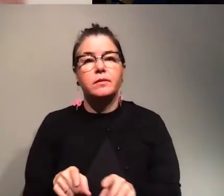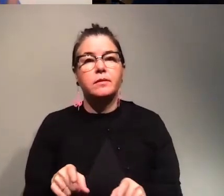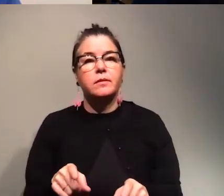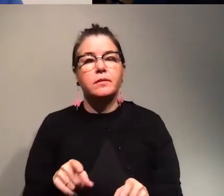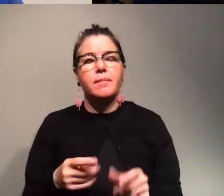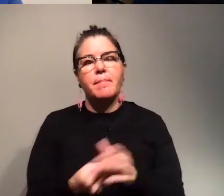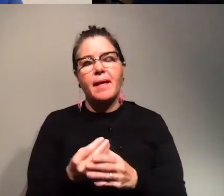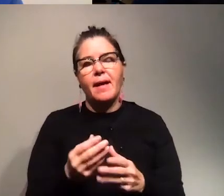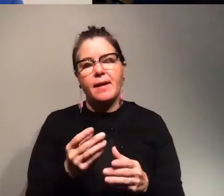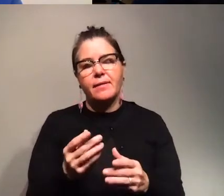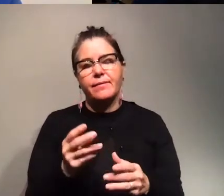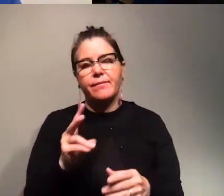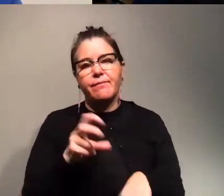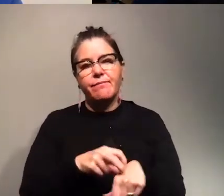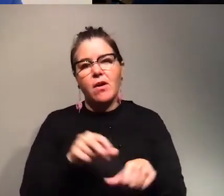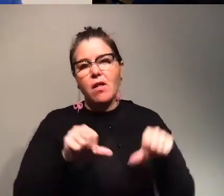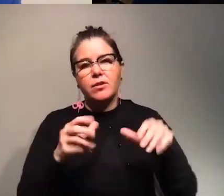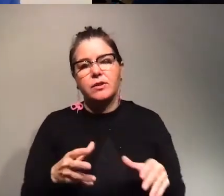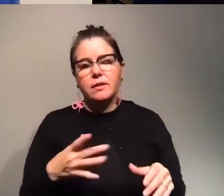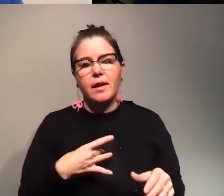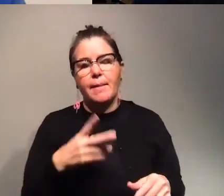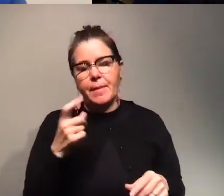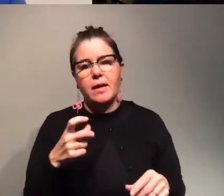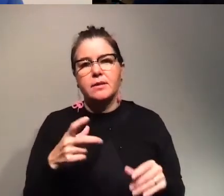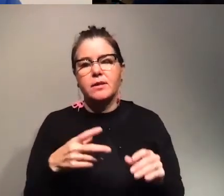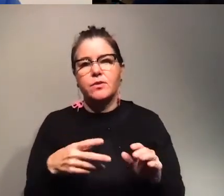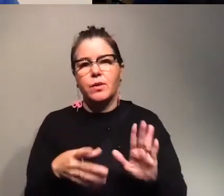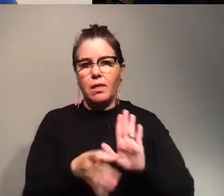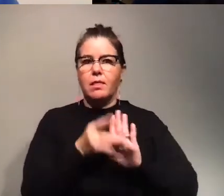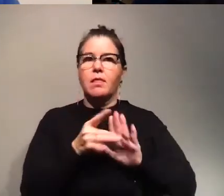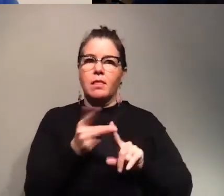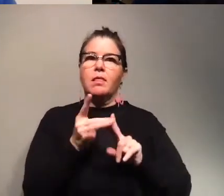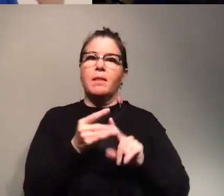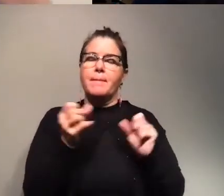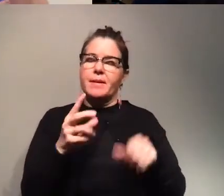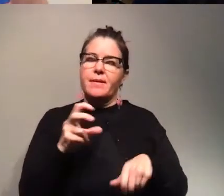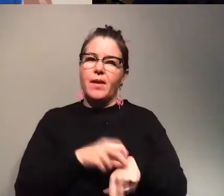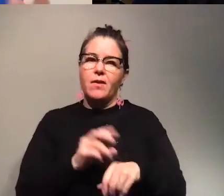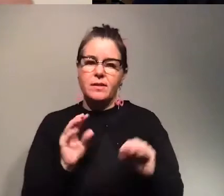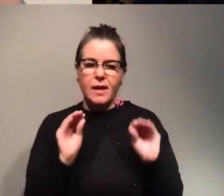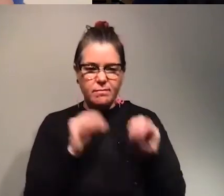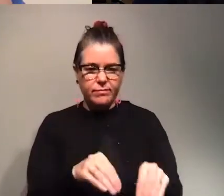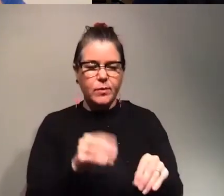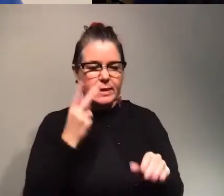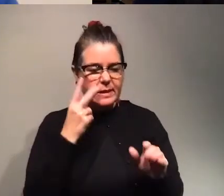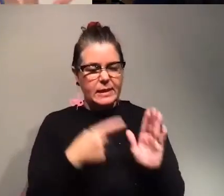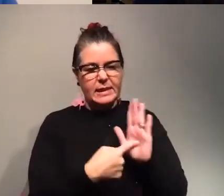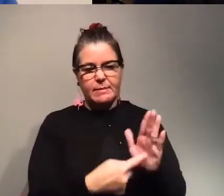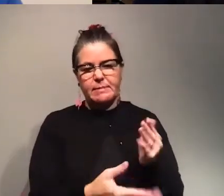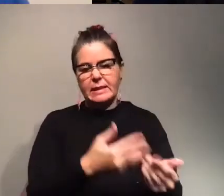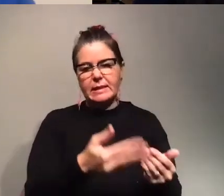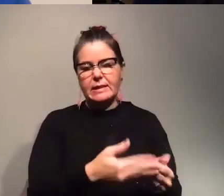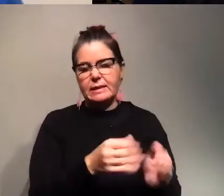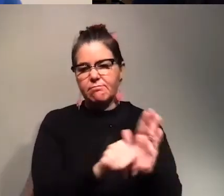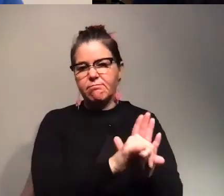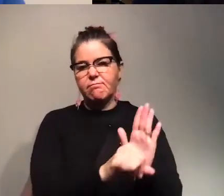love it because it's very susceptible to a lot of viruses so you can infect it and you'll see the symptoms very easily depending on the